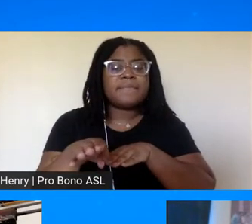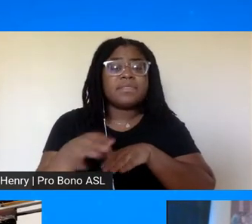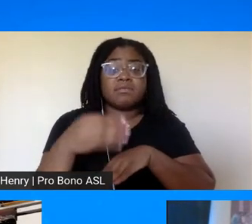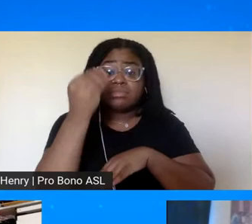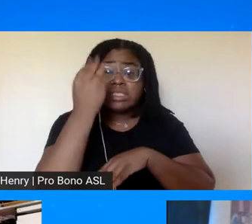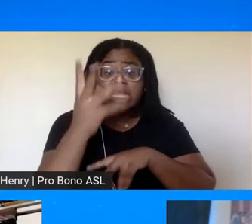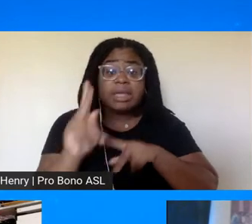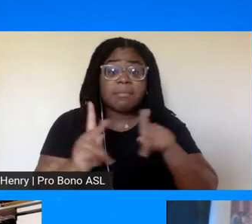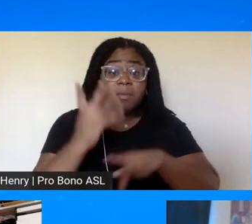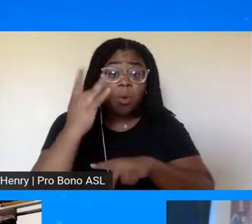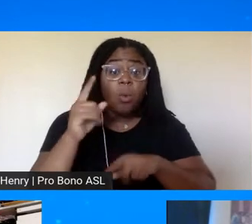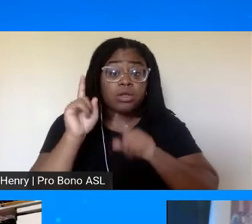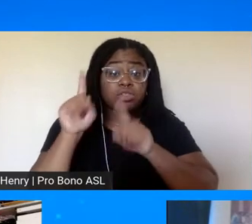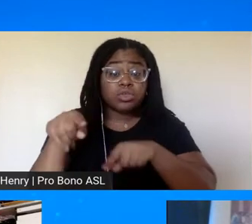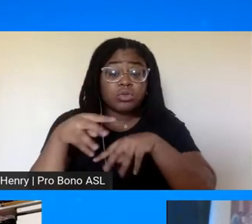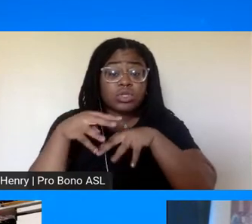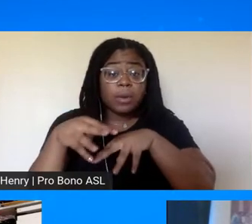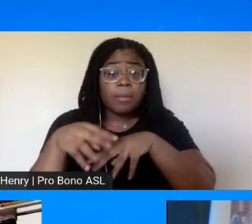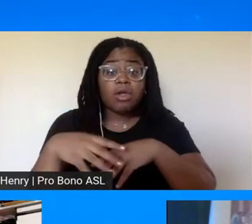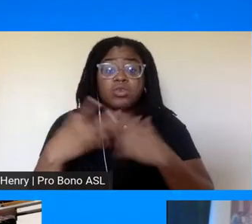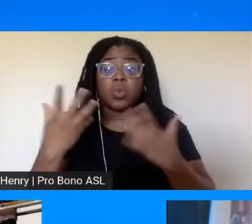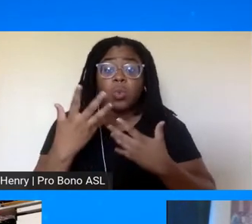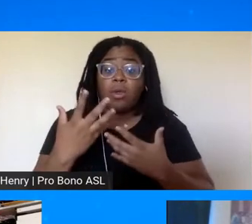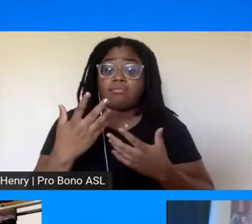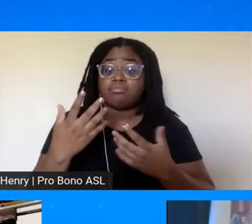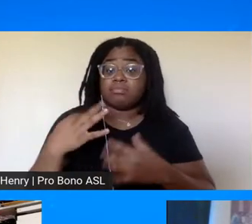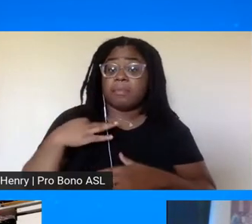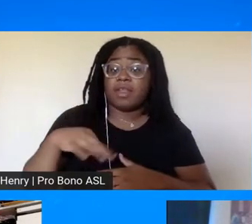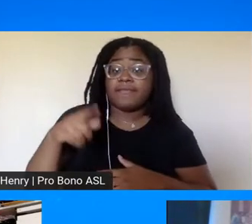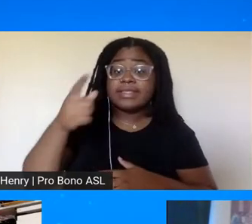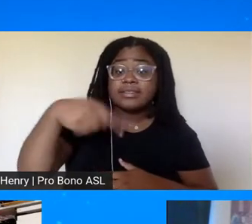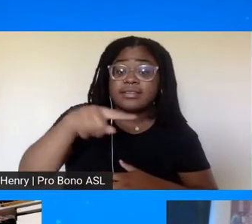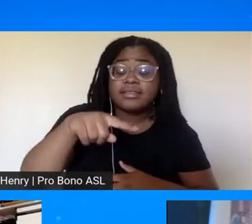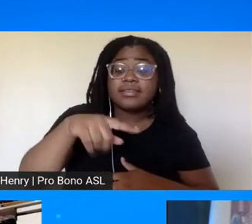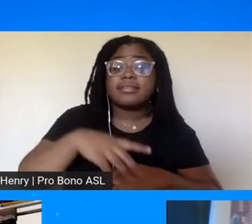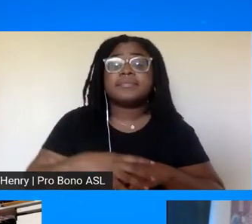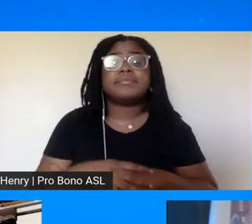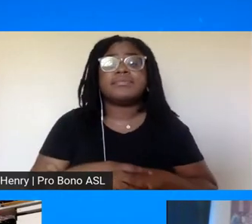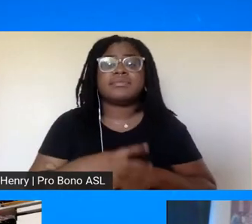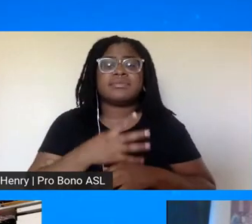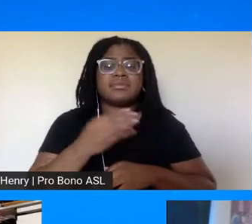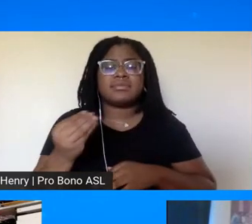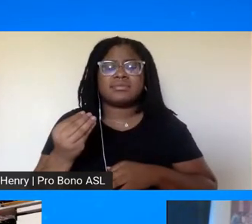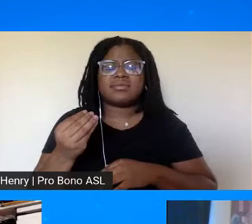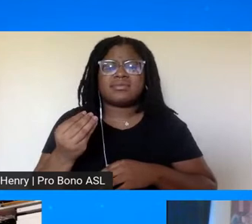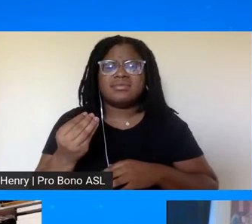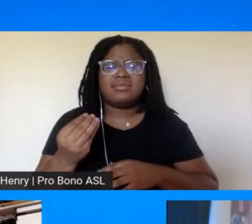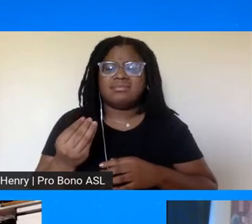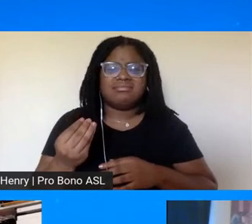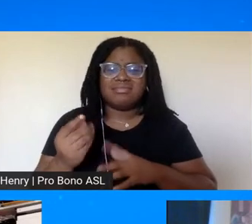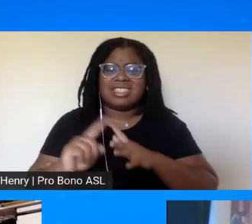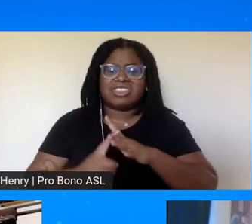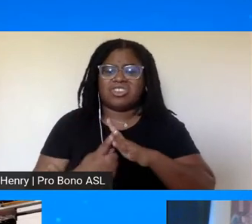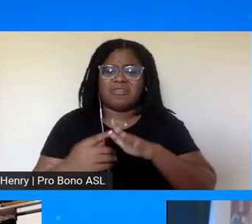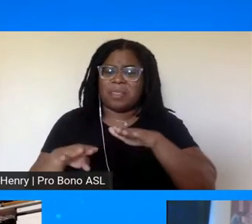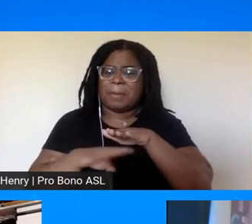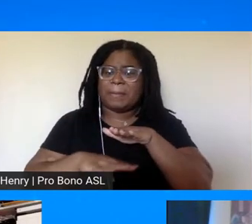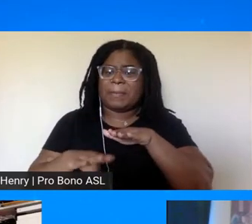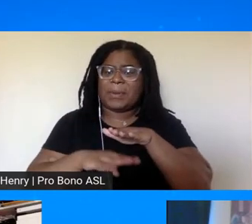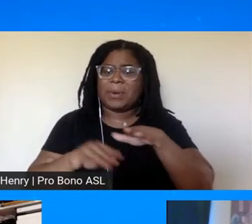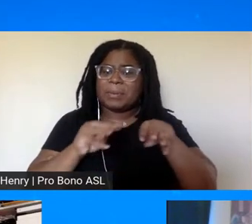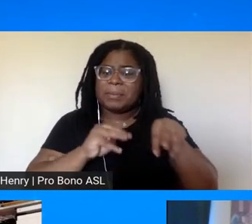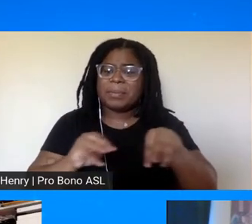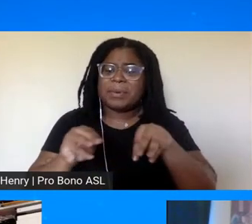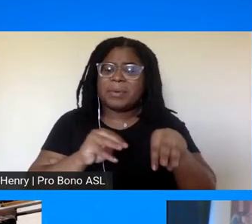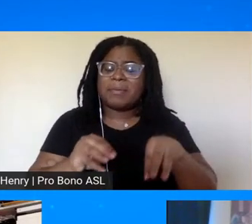what what is in it for them and they were making a um a grassroot bottom-up movement because congress was